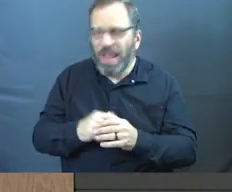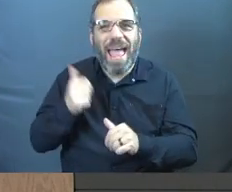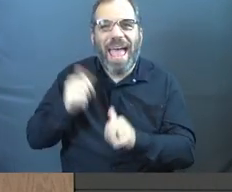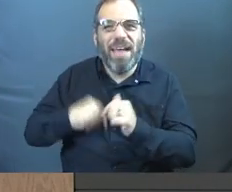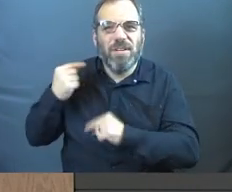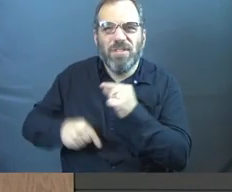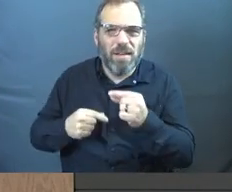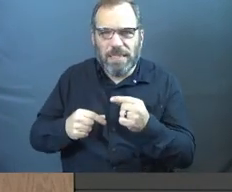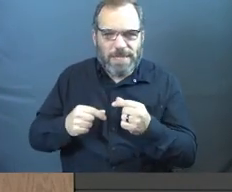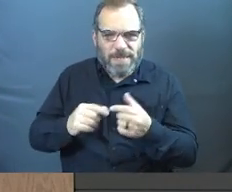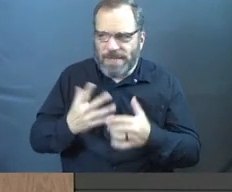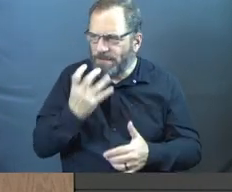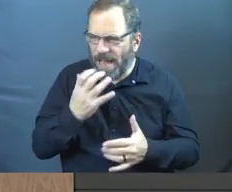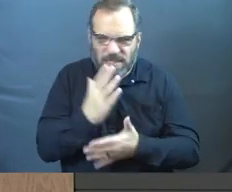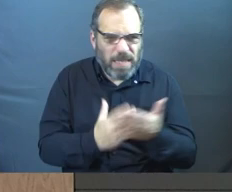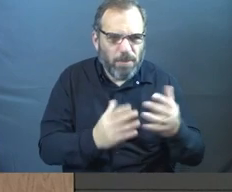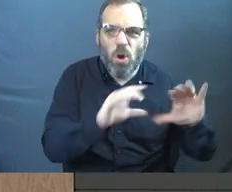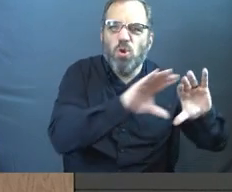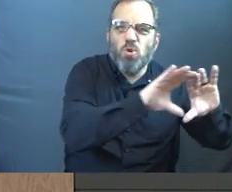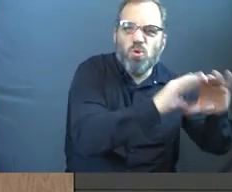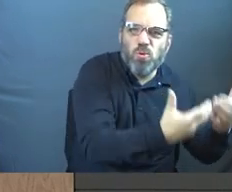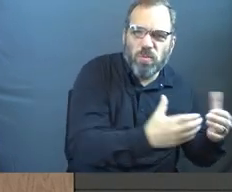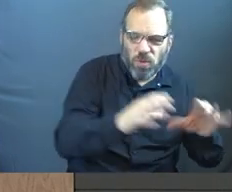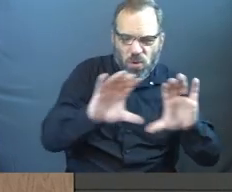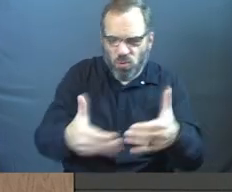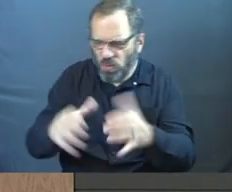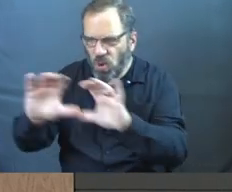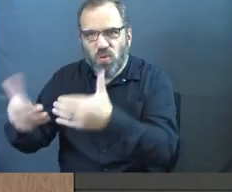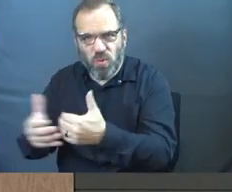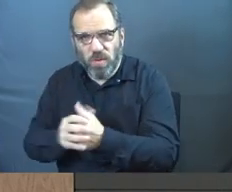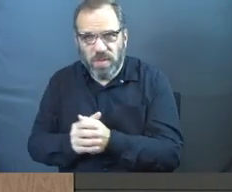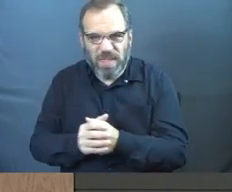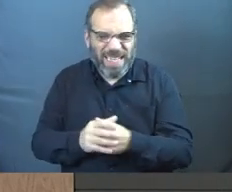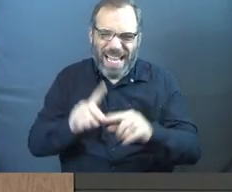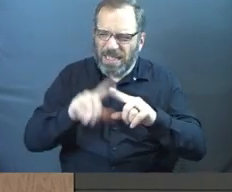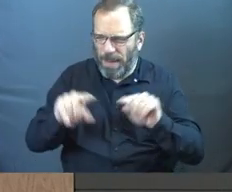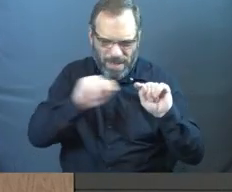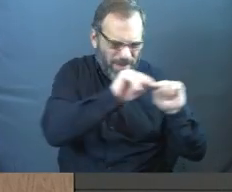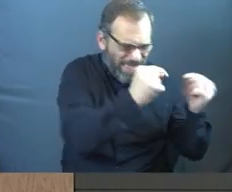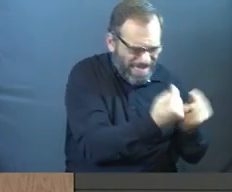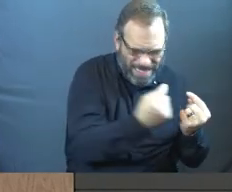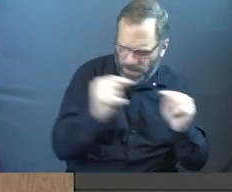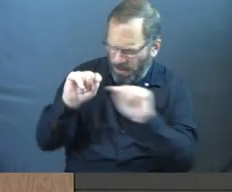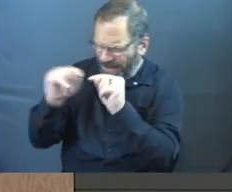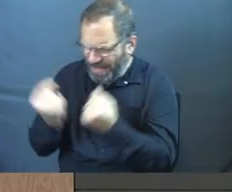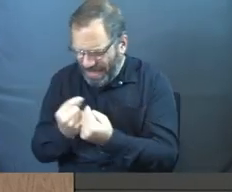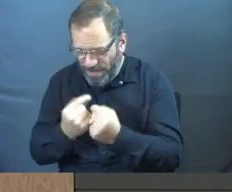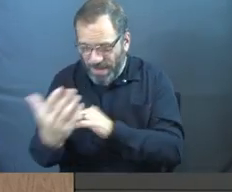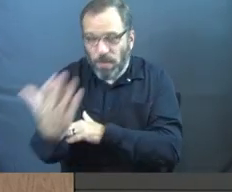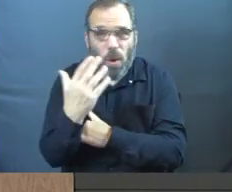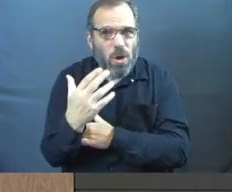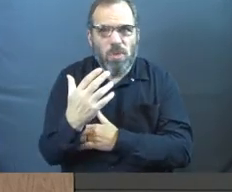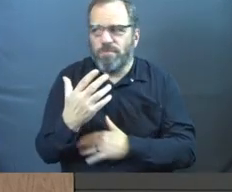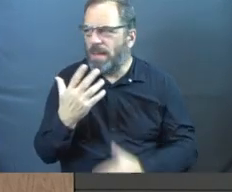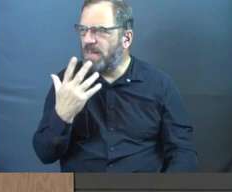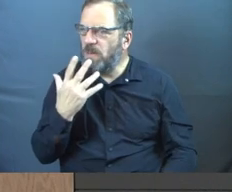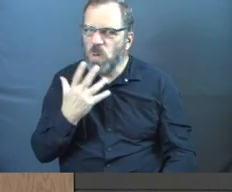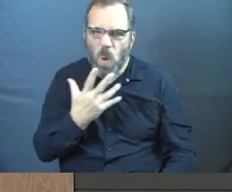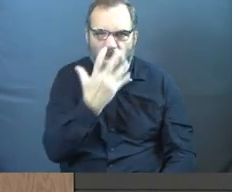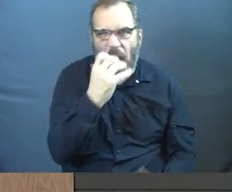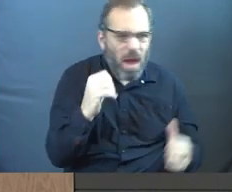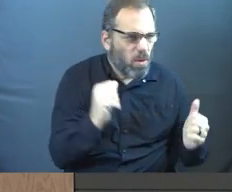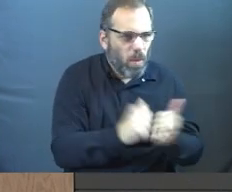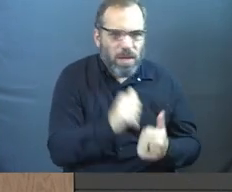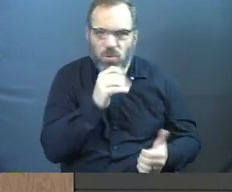generation gets fired up about certain groups. And depending on what team you're on this morning, you get fired up about certain